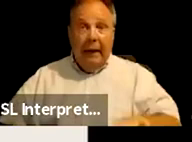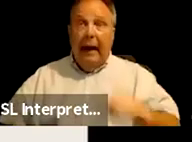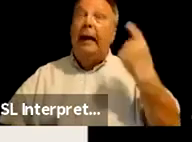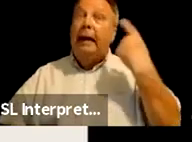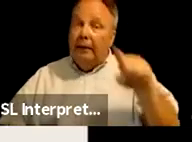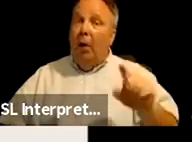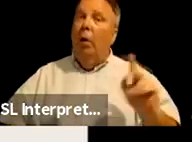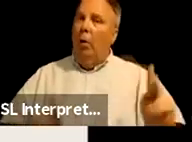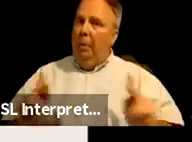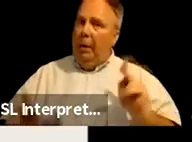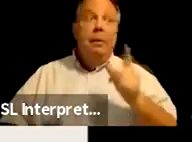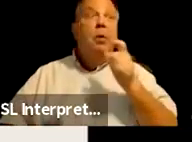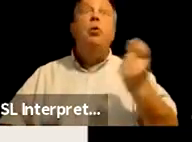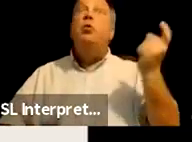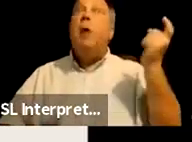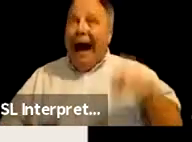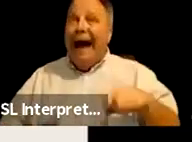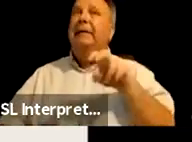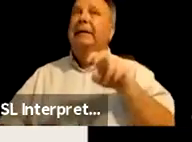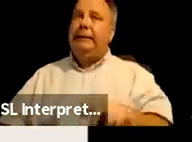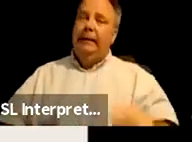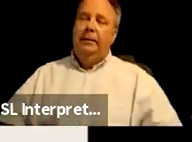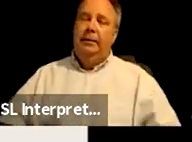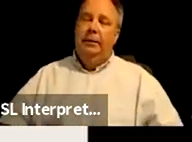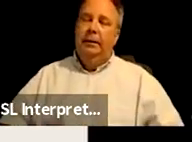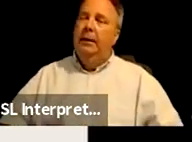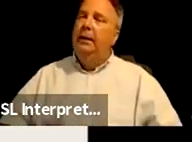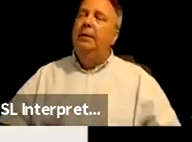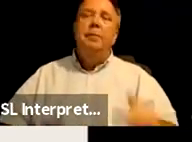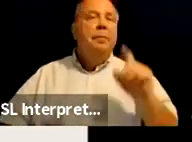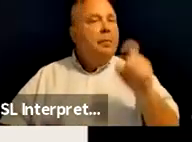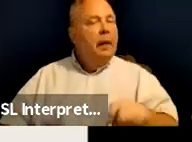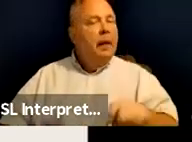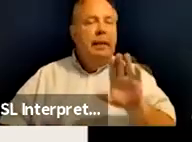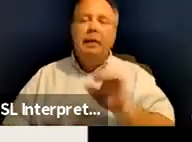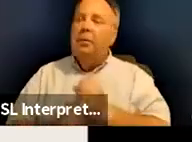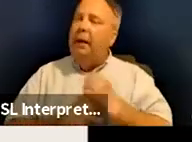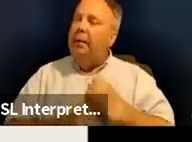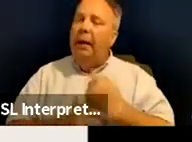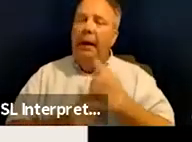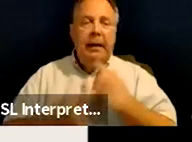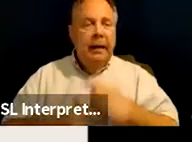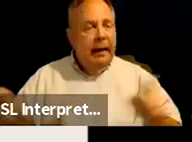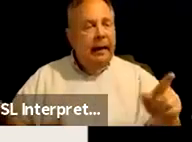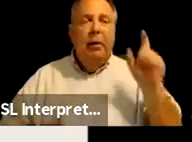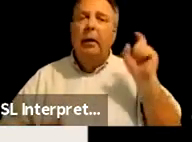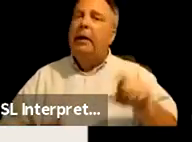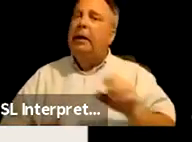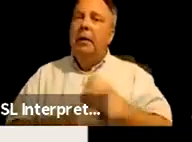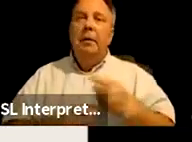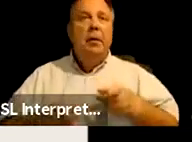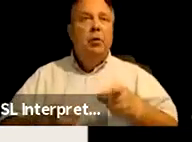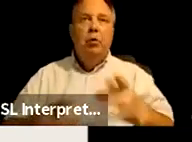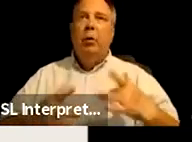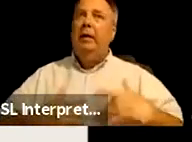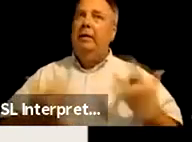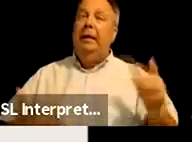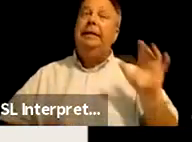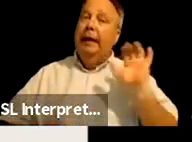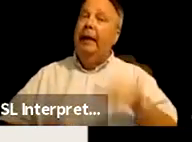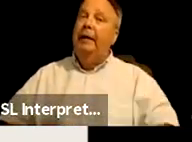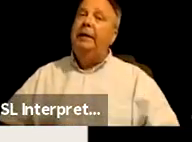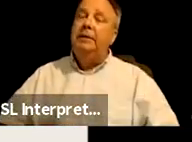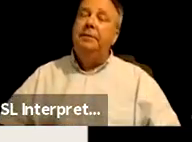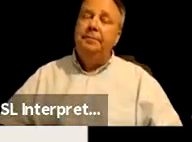people who have to sit. This needs to be made and announcements need to be made during events for things like this.